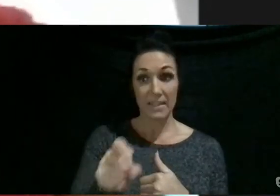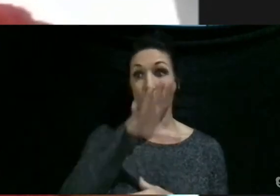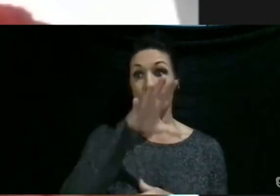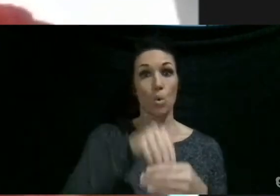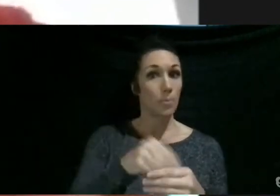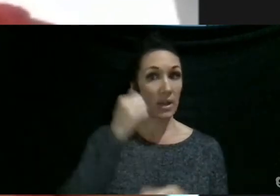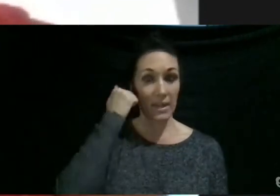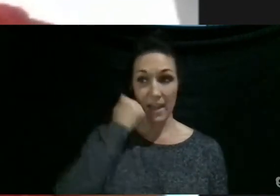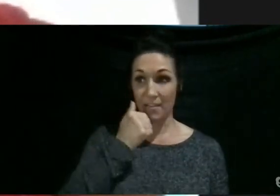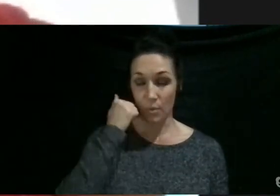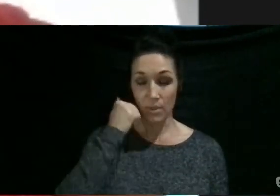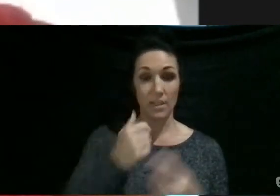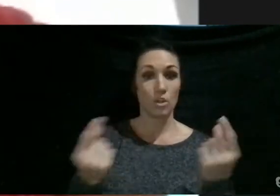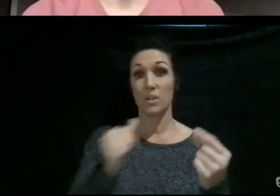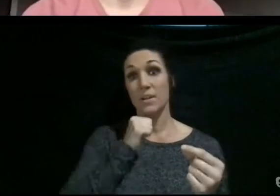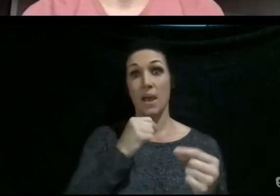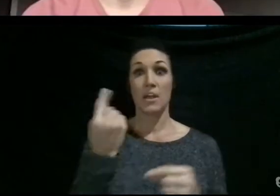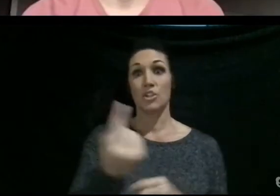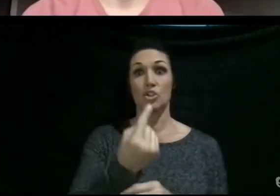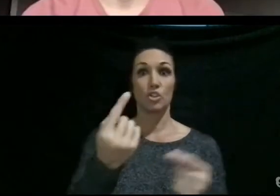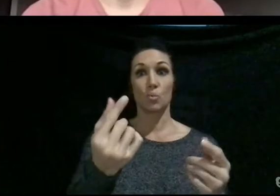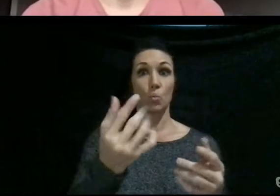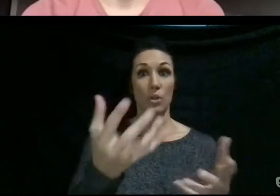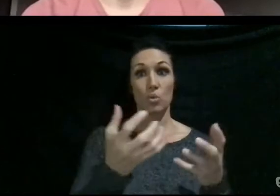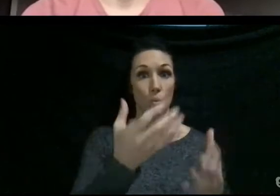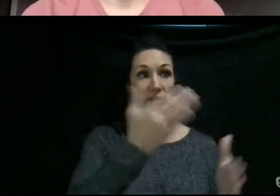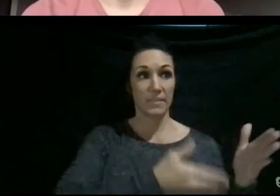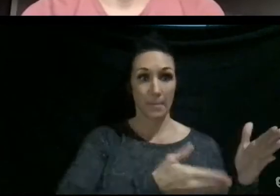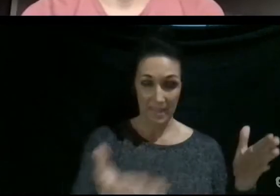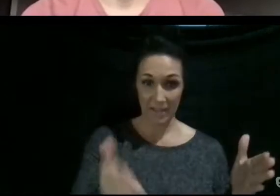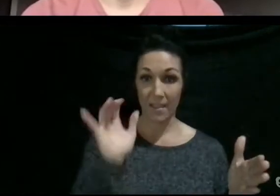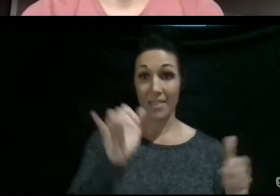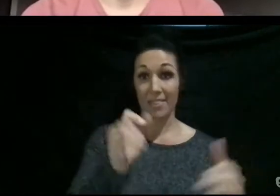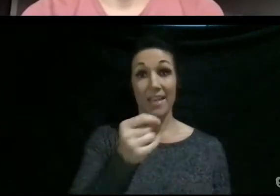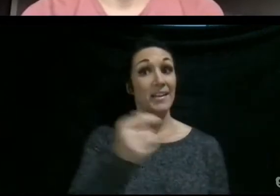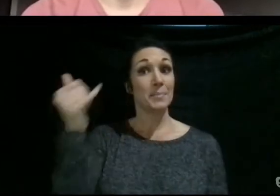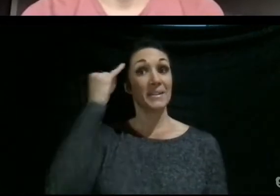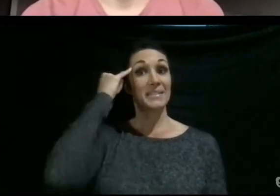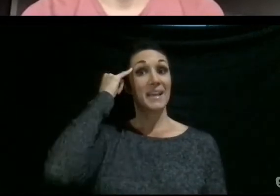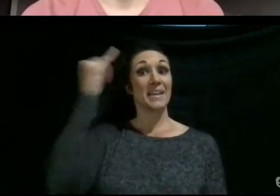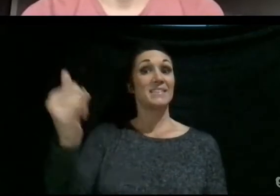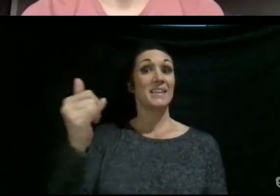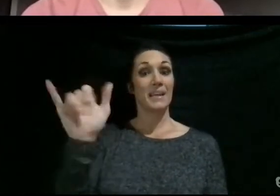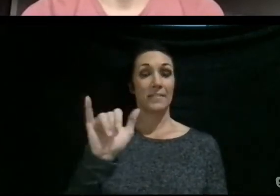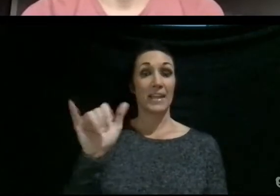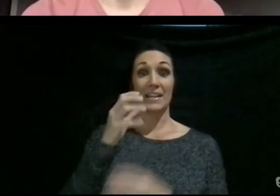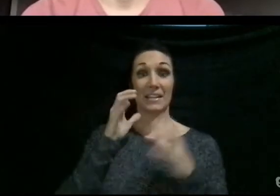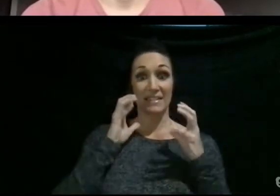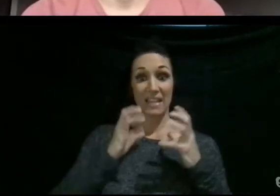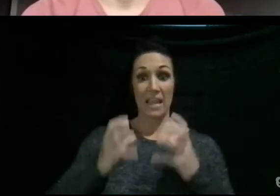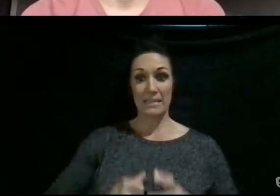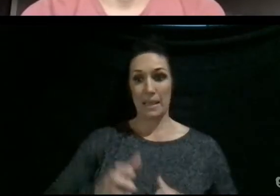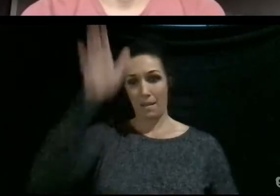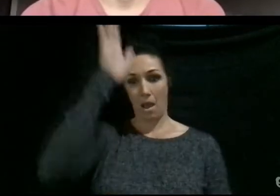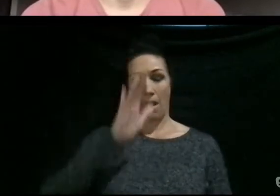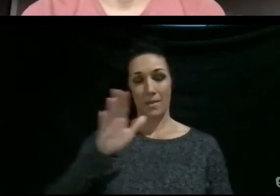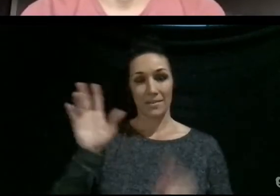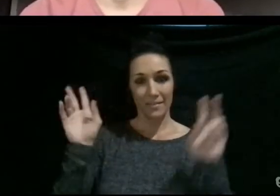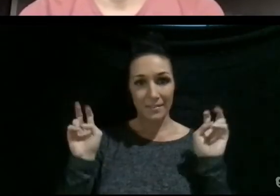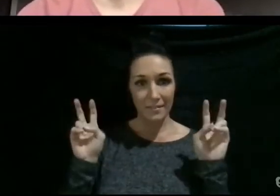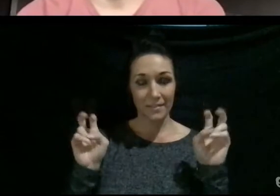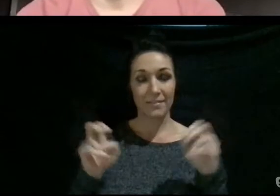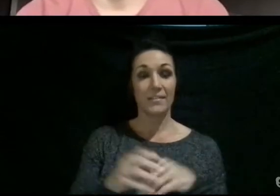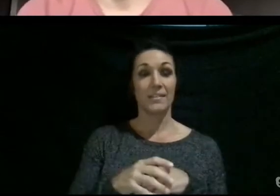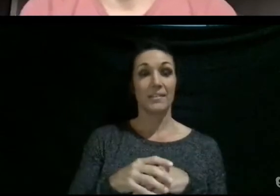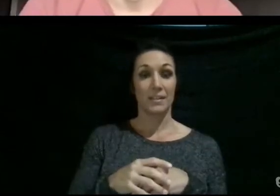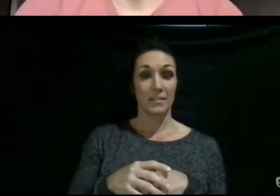everyday life, not just when you want something. I like that because that eliminates this idea of like Santa God, right? Yeah. Like dear